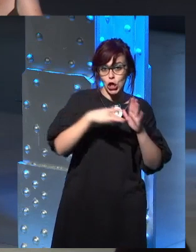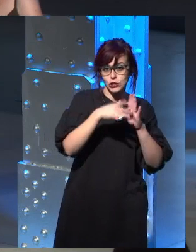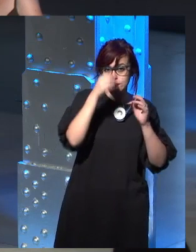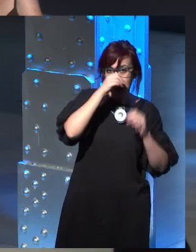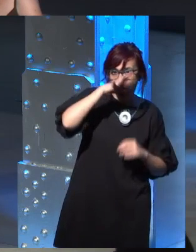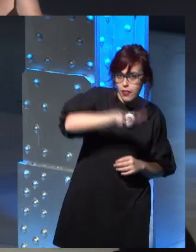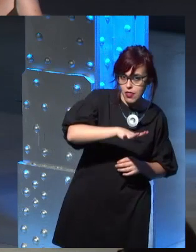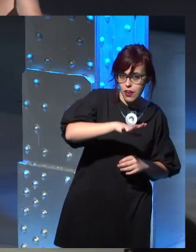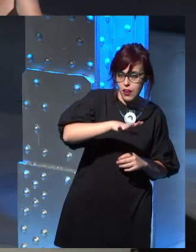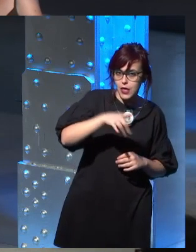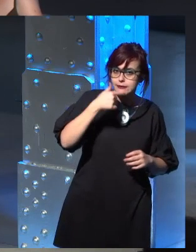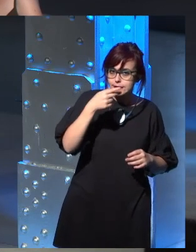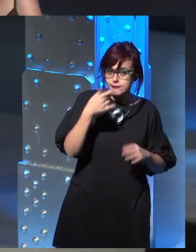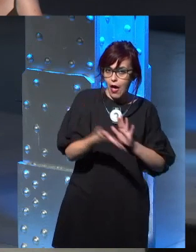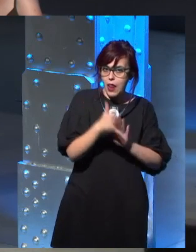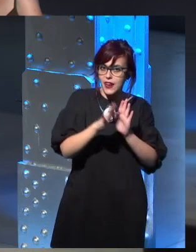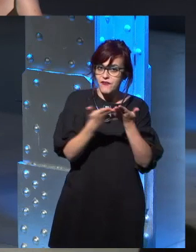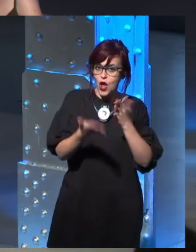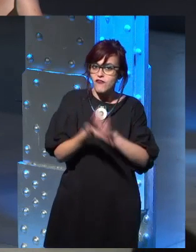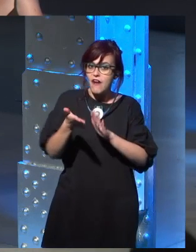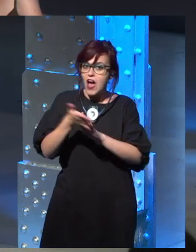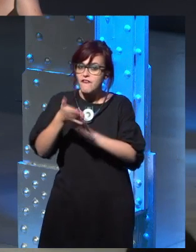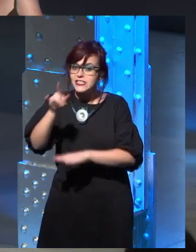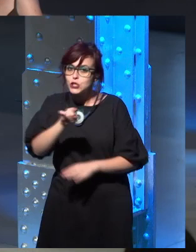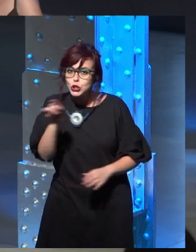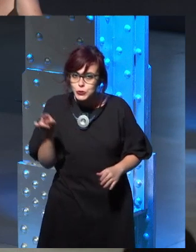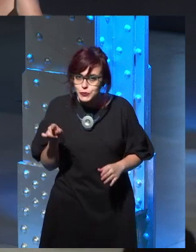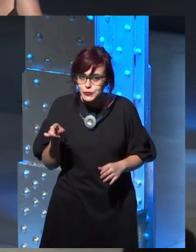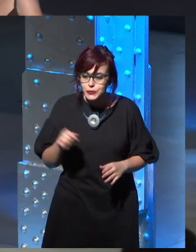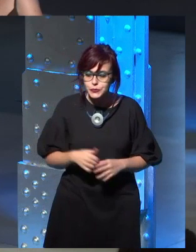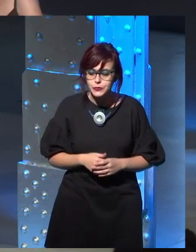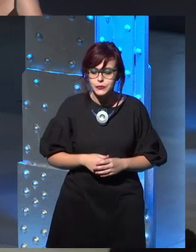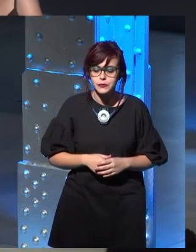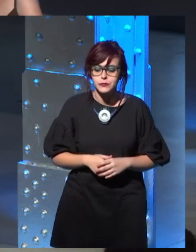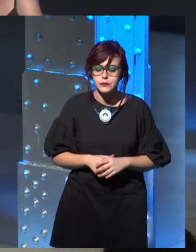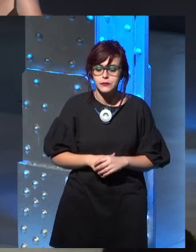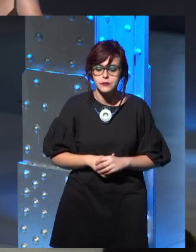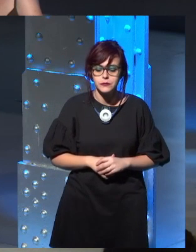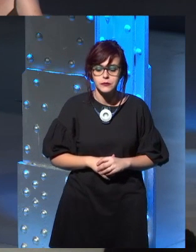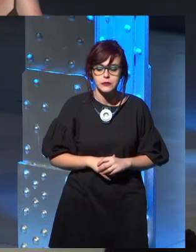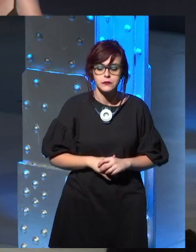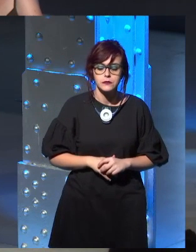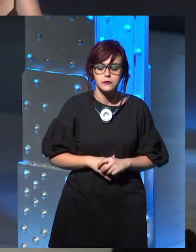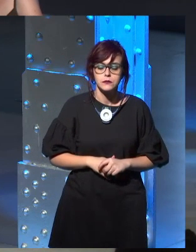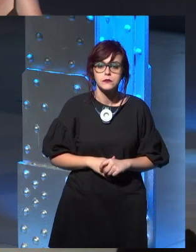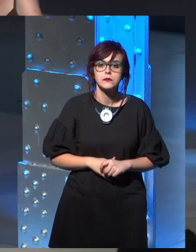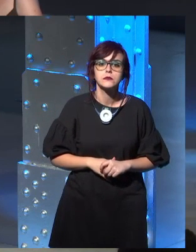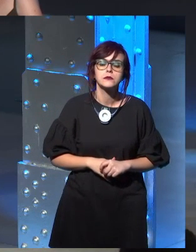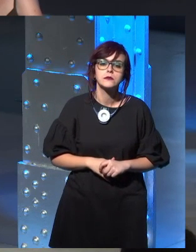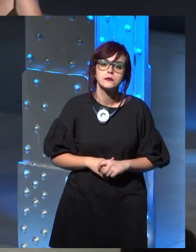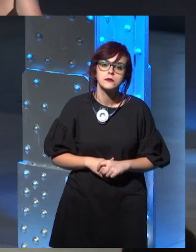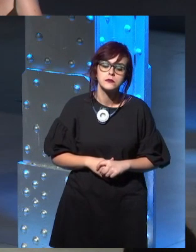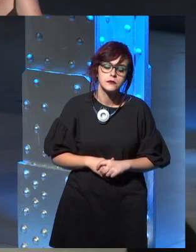this book on the Targaryens is already something that is going on? I mean, it's a reality? Um, George